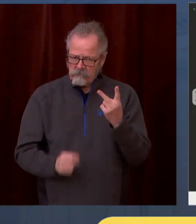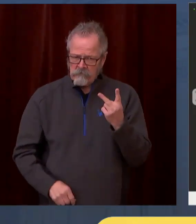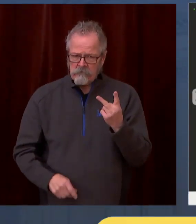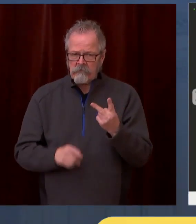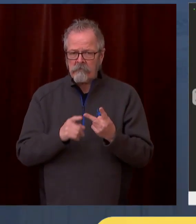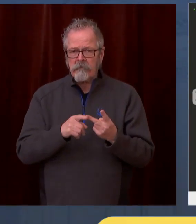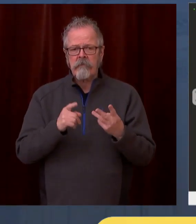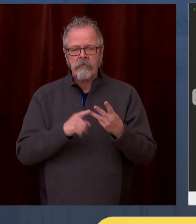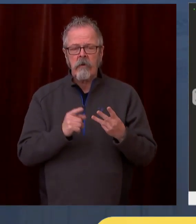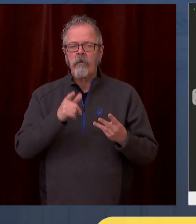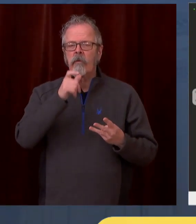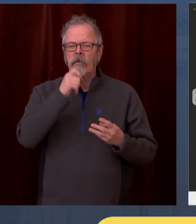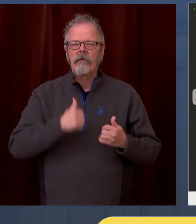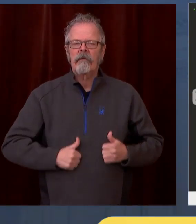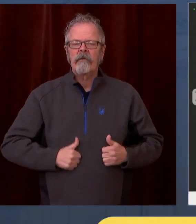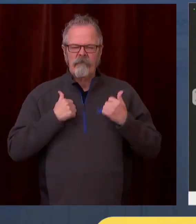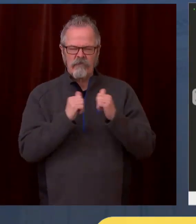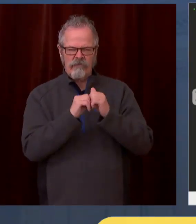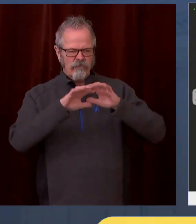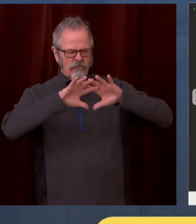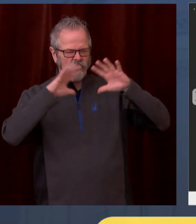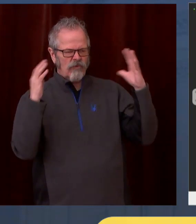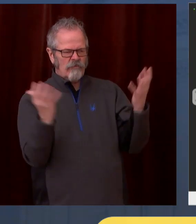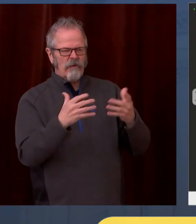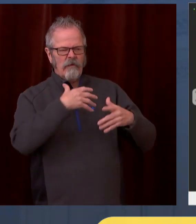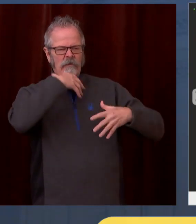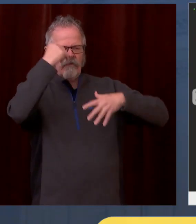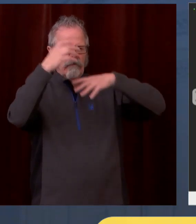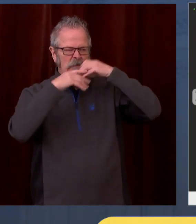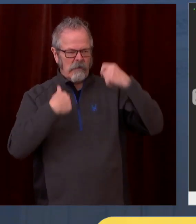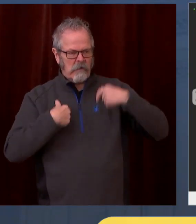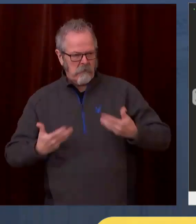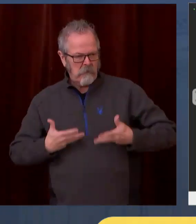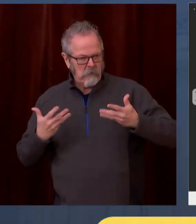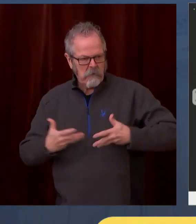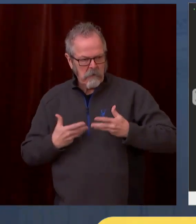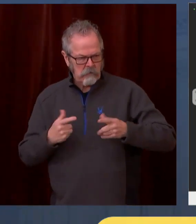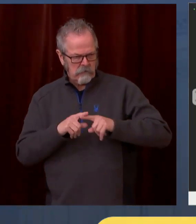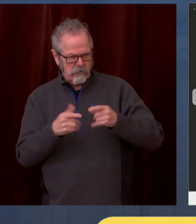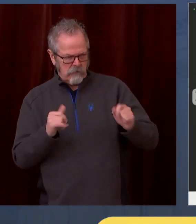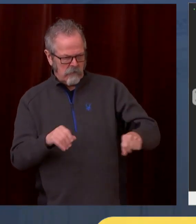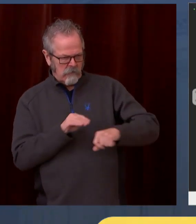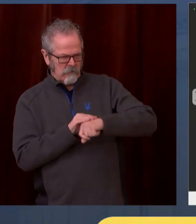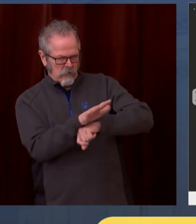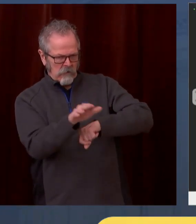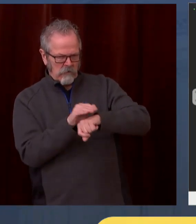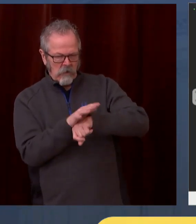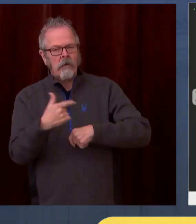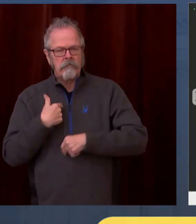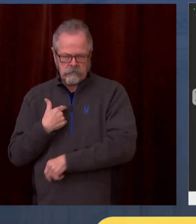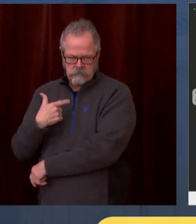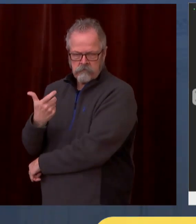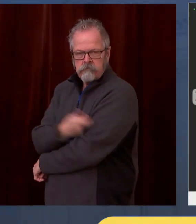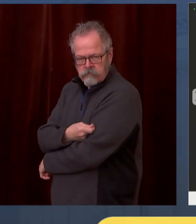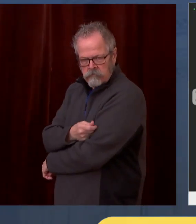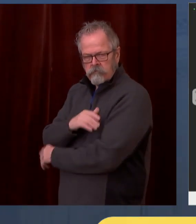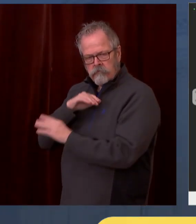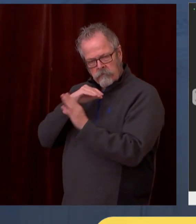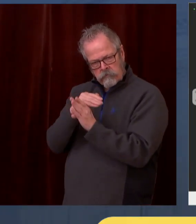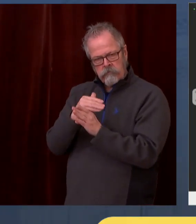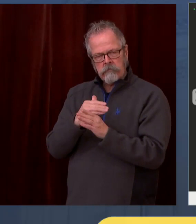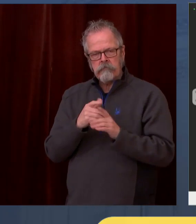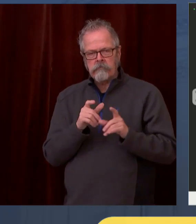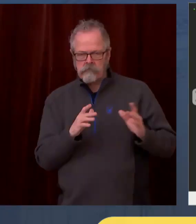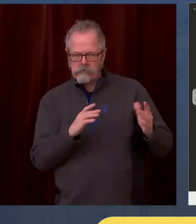facilities, group homes, or those with disabilities. Also, those experiencing homelessness who live in or access